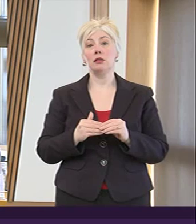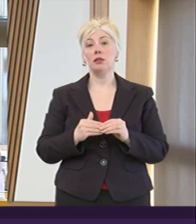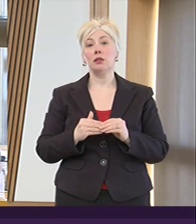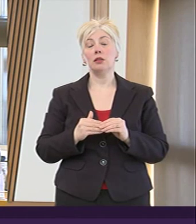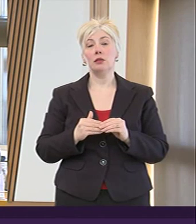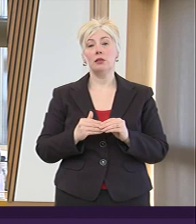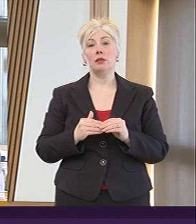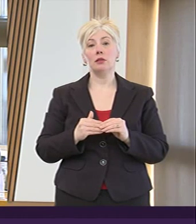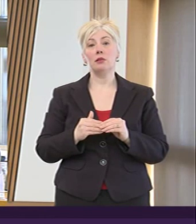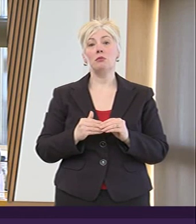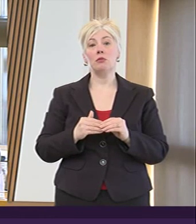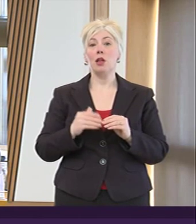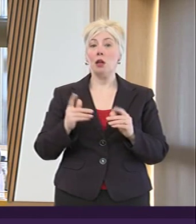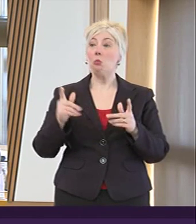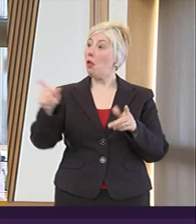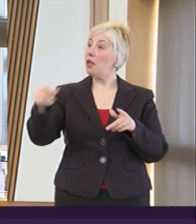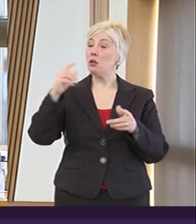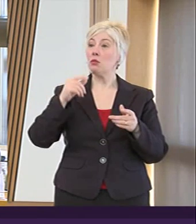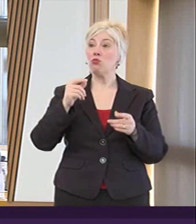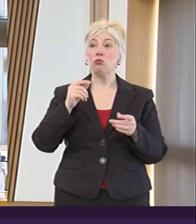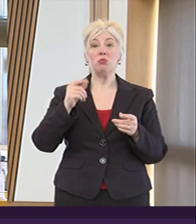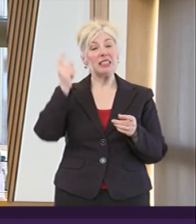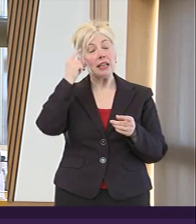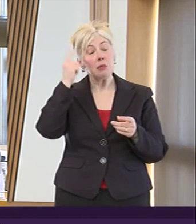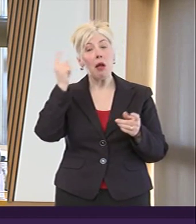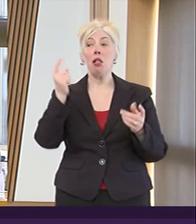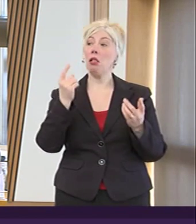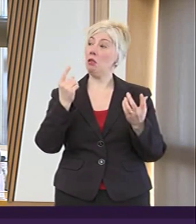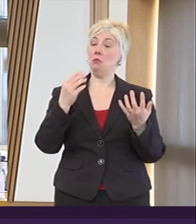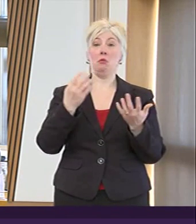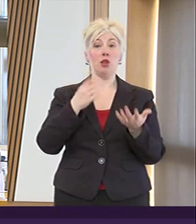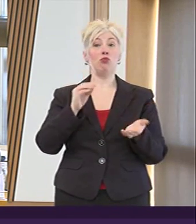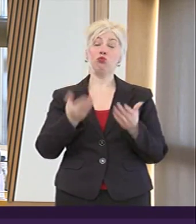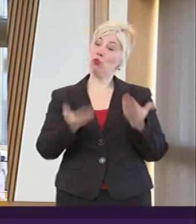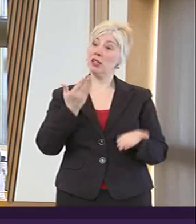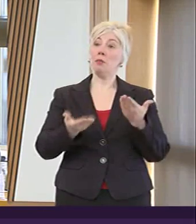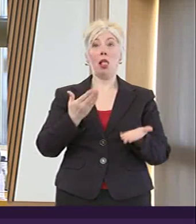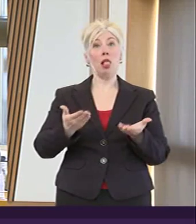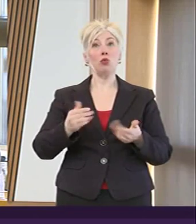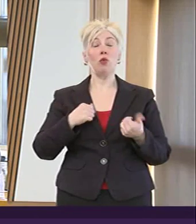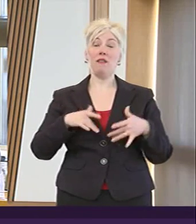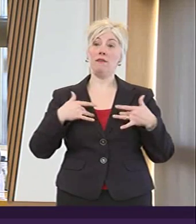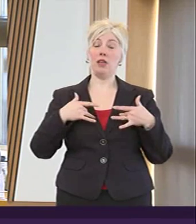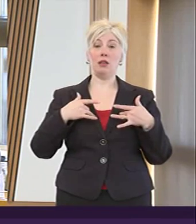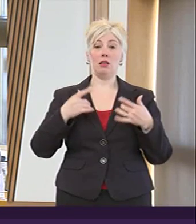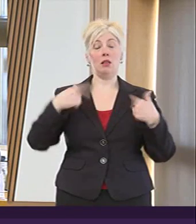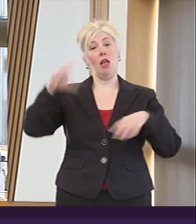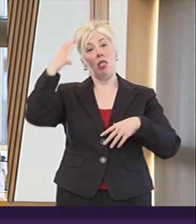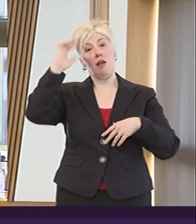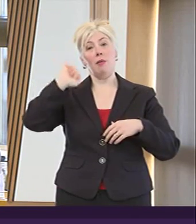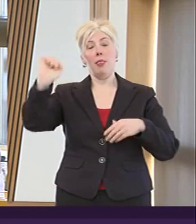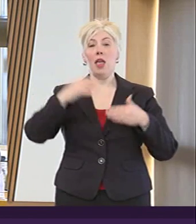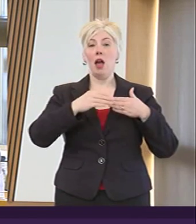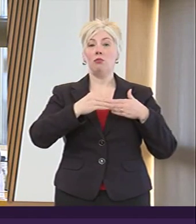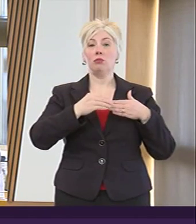points sensibly and reasonably raised by this committee and i welcome that approach by the government i must say